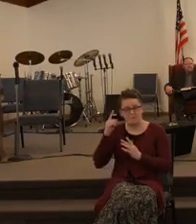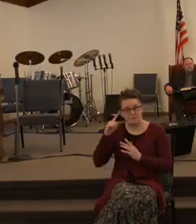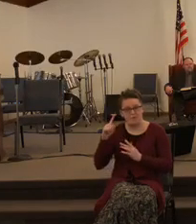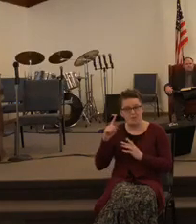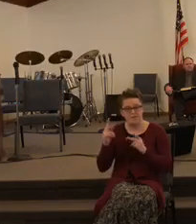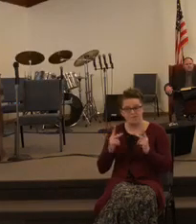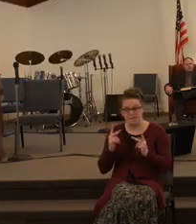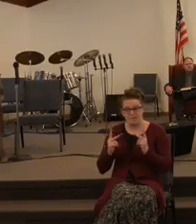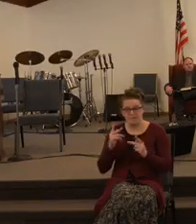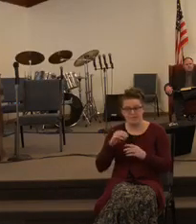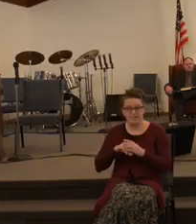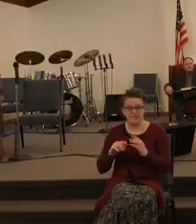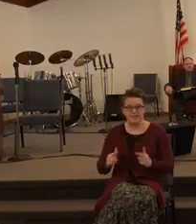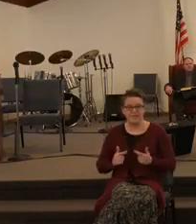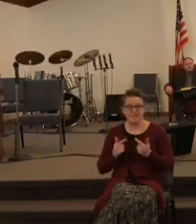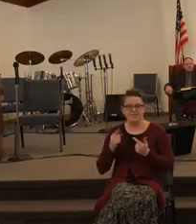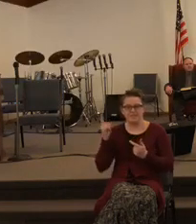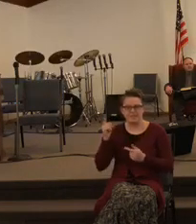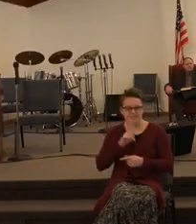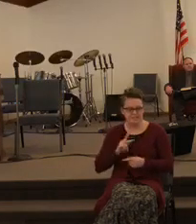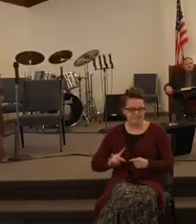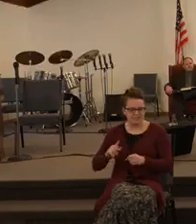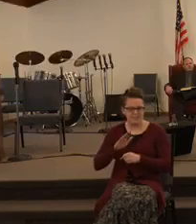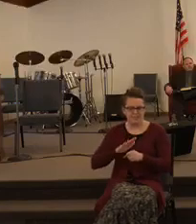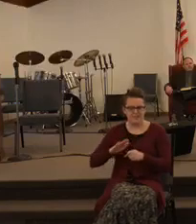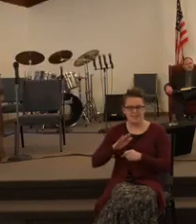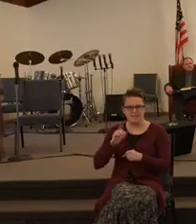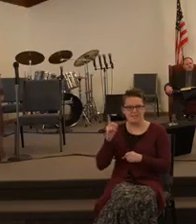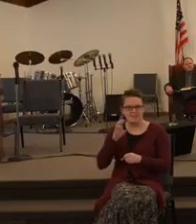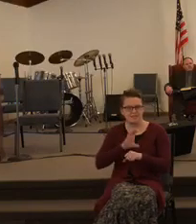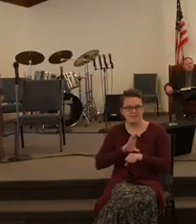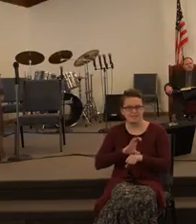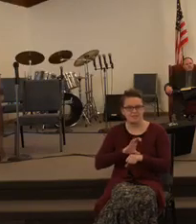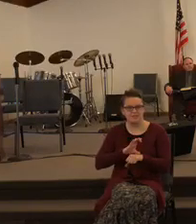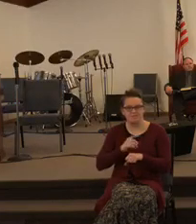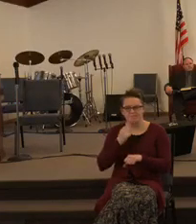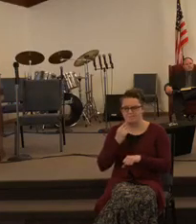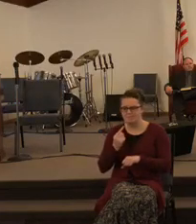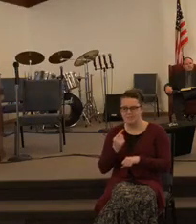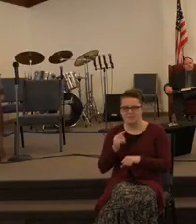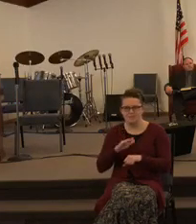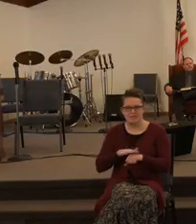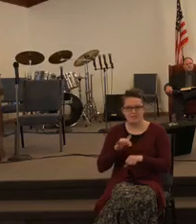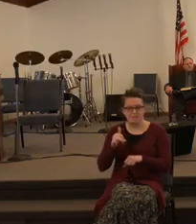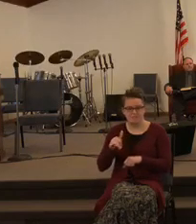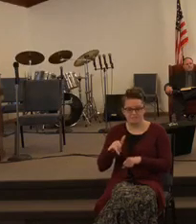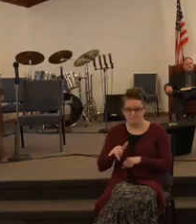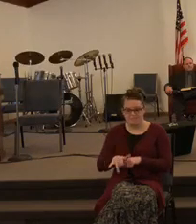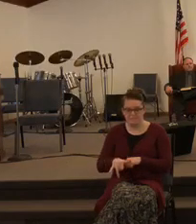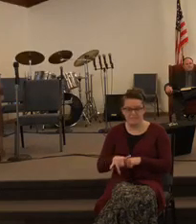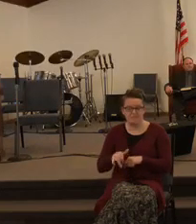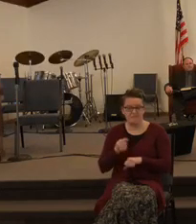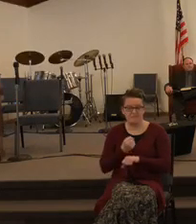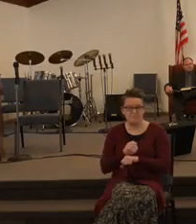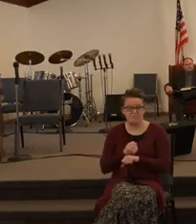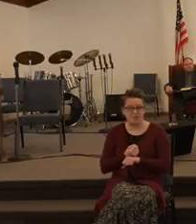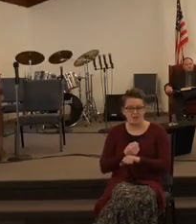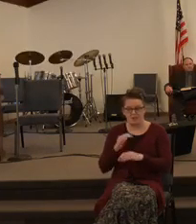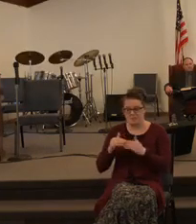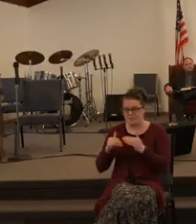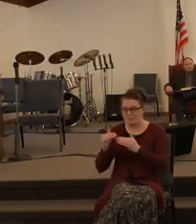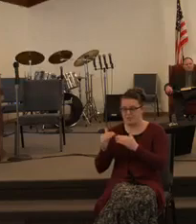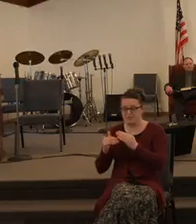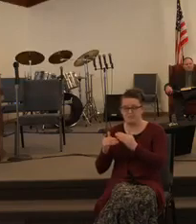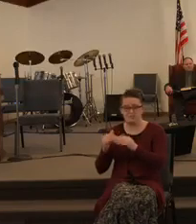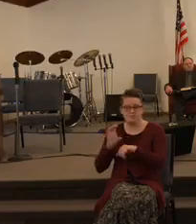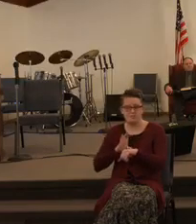Amen. I mean His kingdom His church. said upon this rock I'll build my church and the very gates of hell shall not